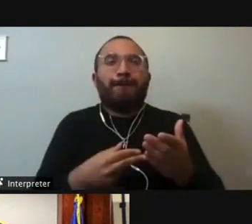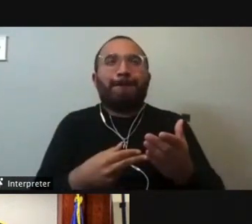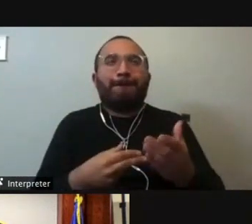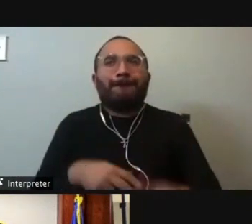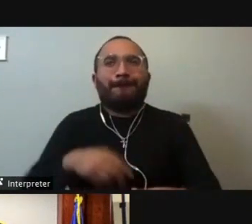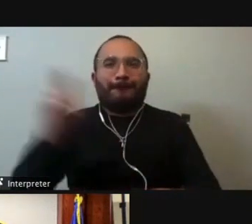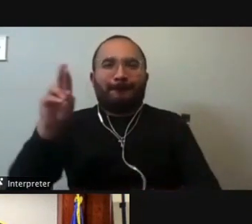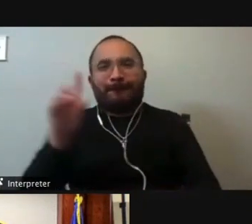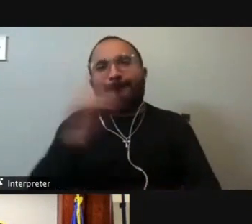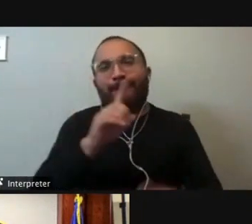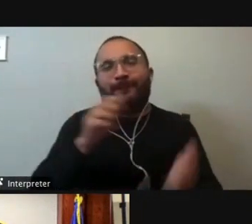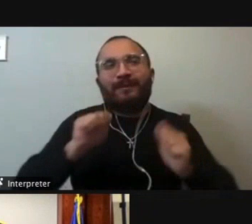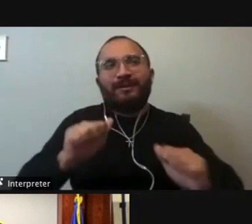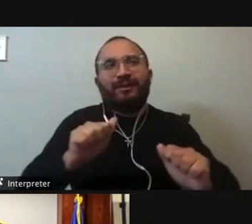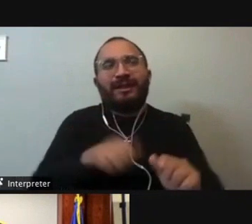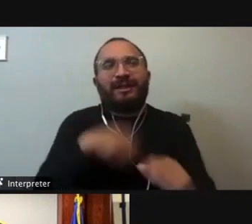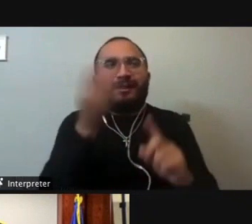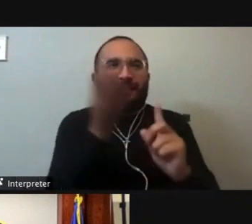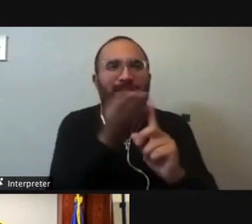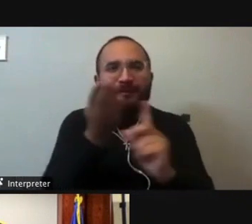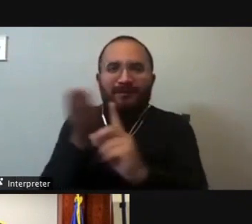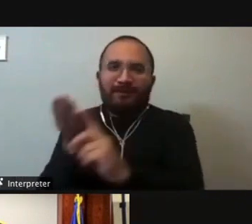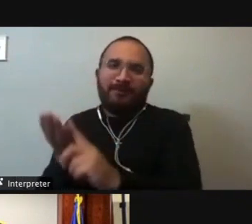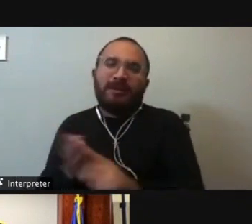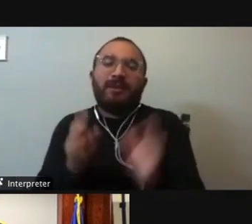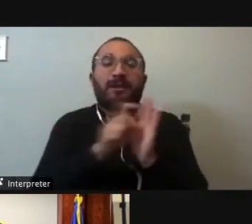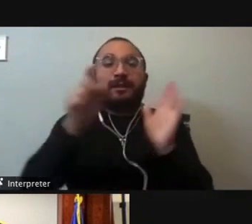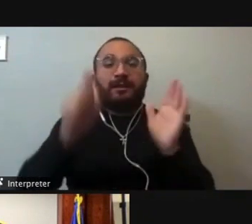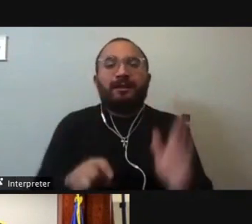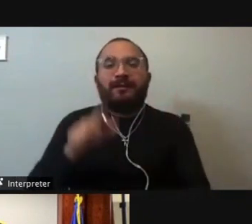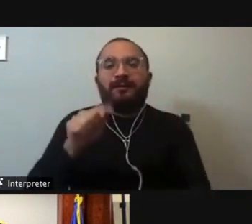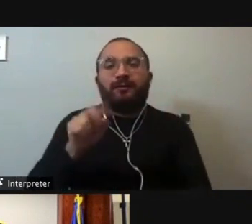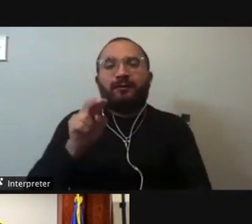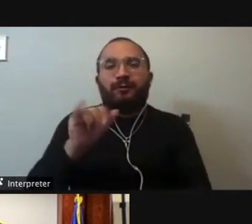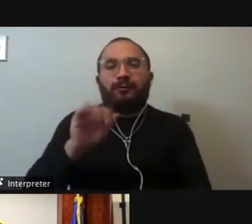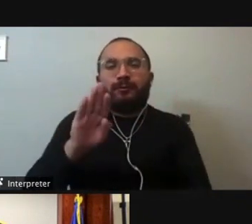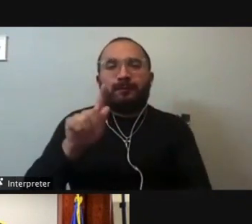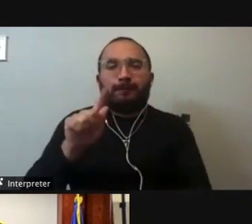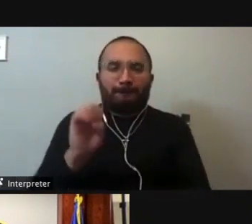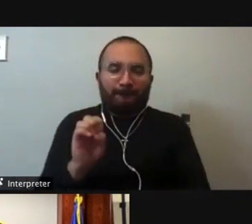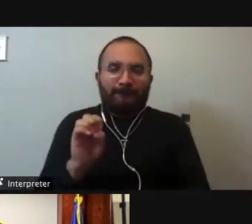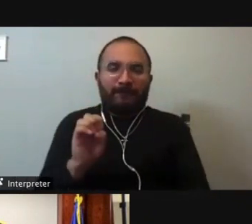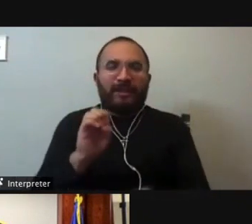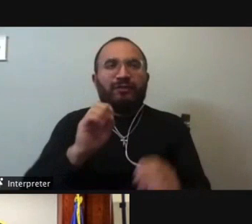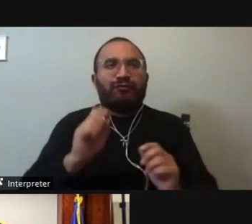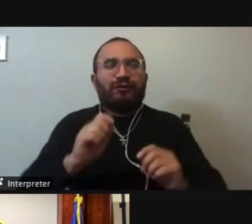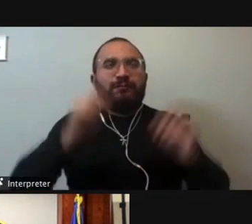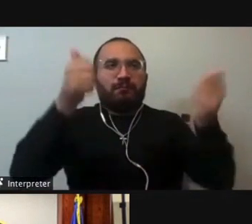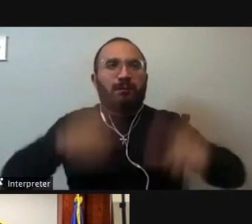appeal to. The Texas Tribune, I believe, just most recently had an article questioning